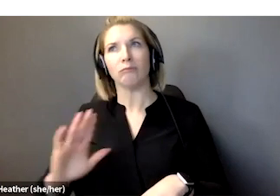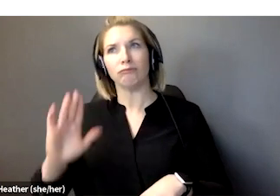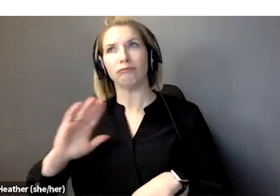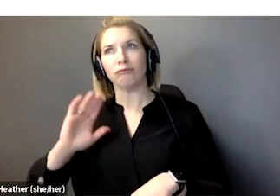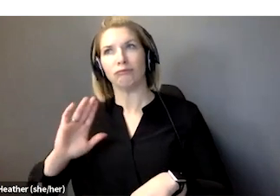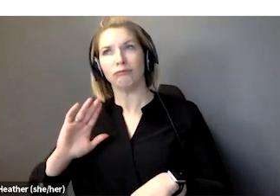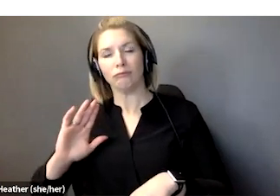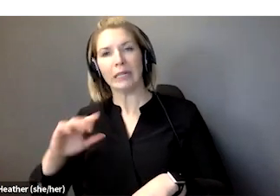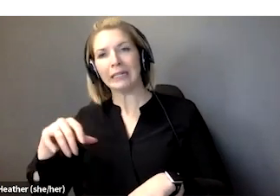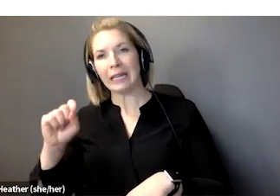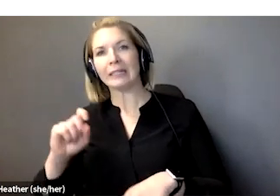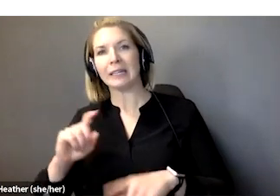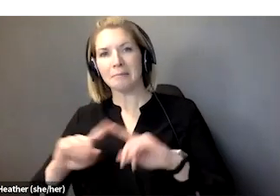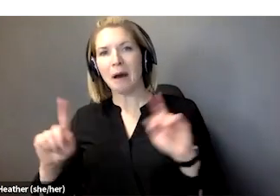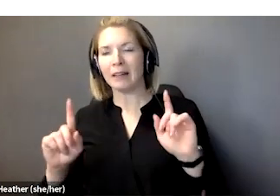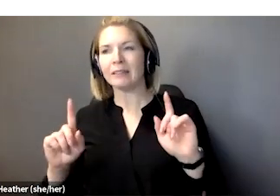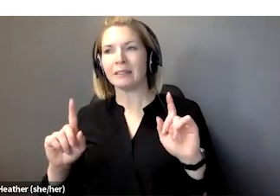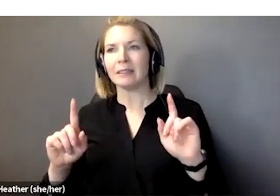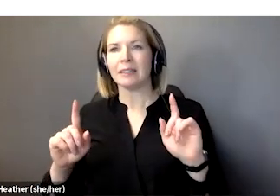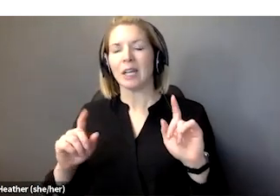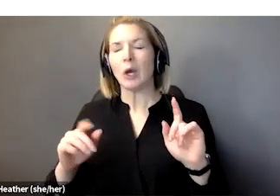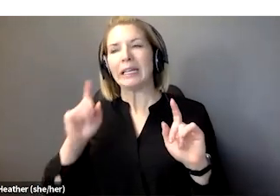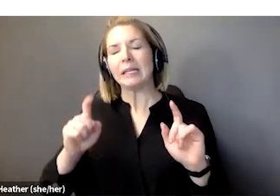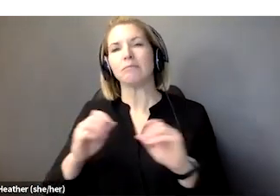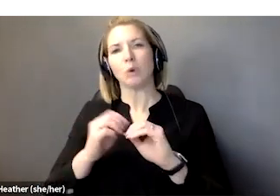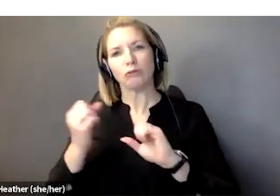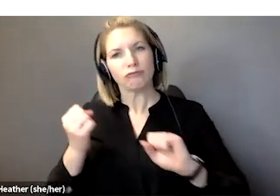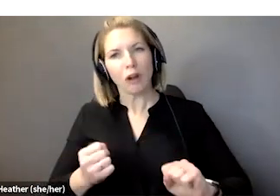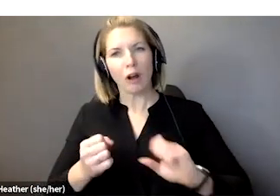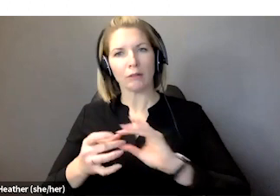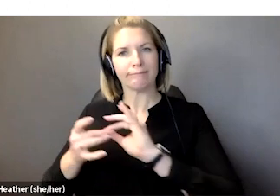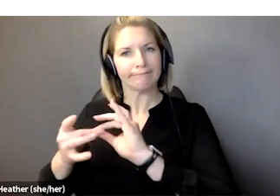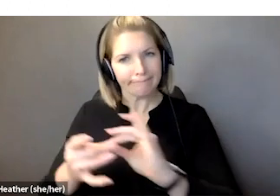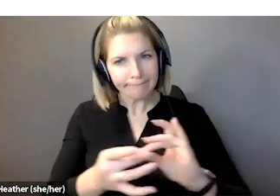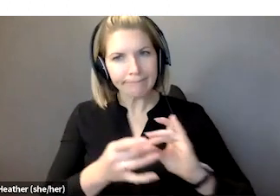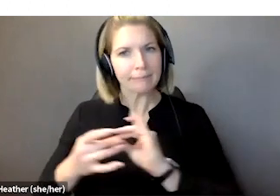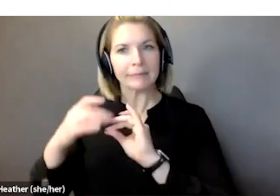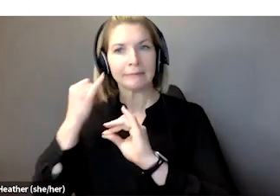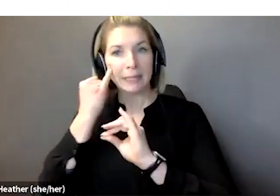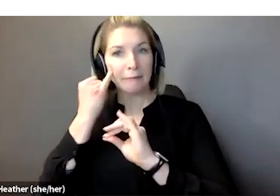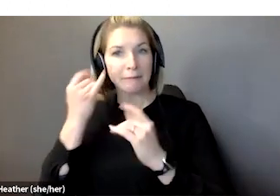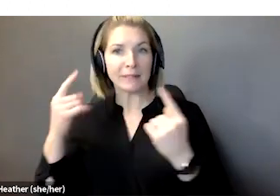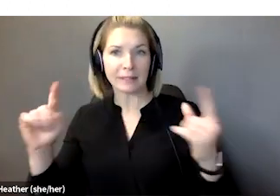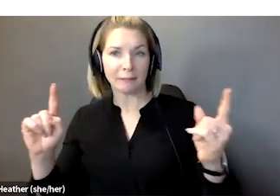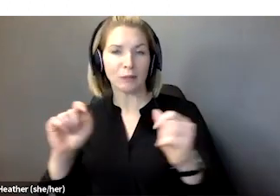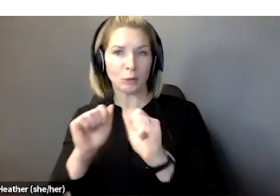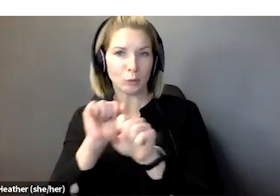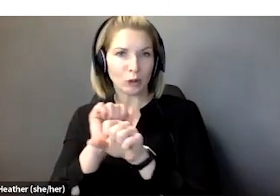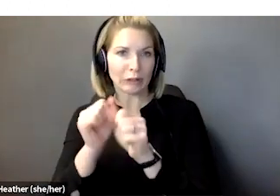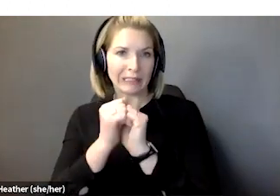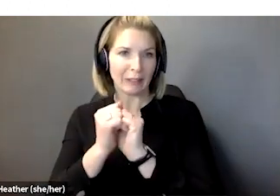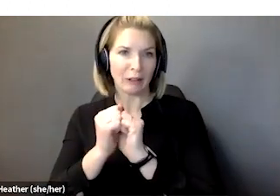strengthen it at this point, if we're going to make these kinds of progress. So the every Canadian